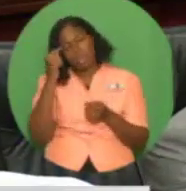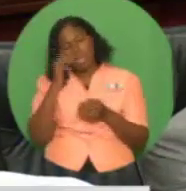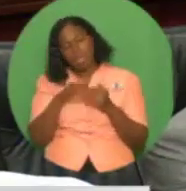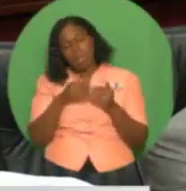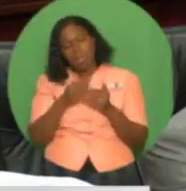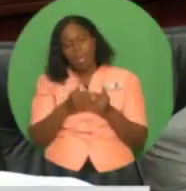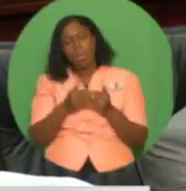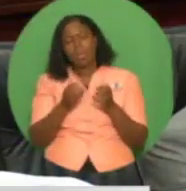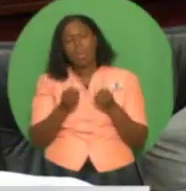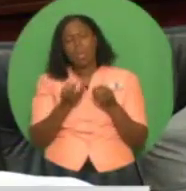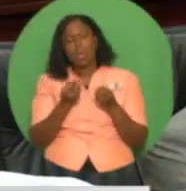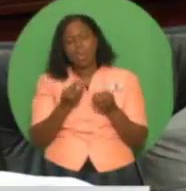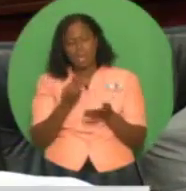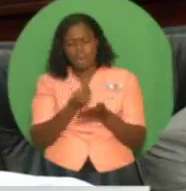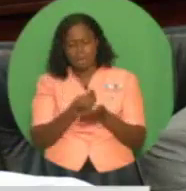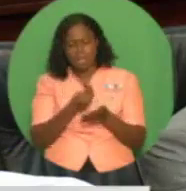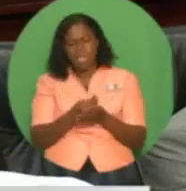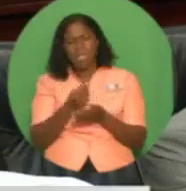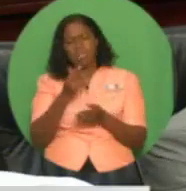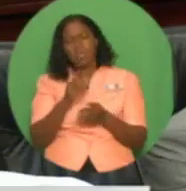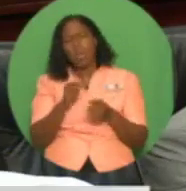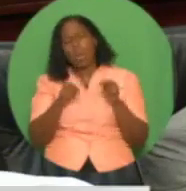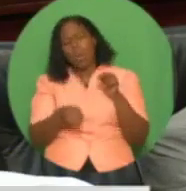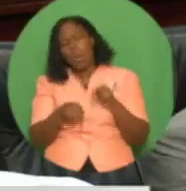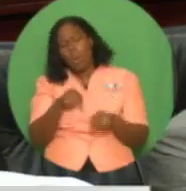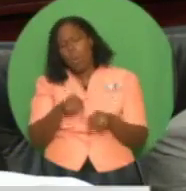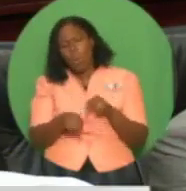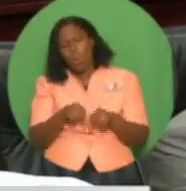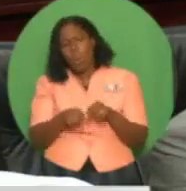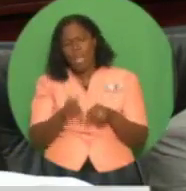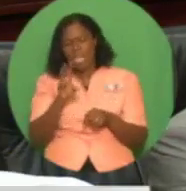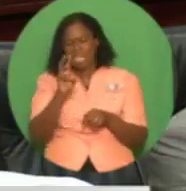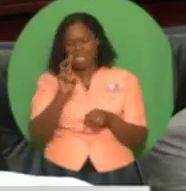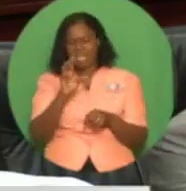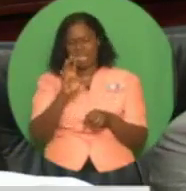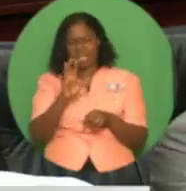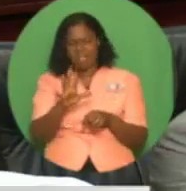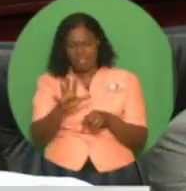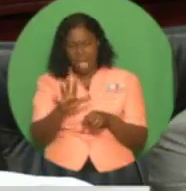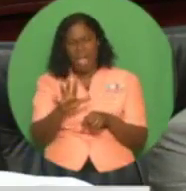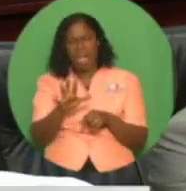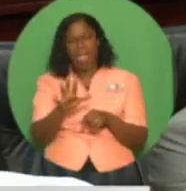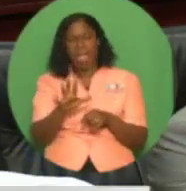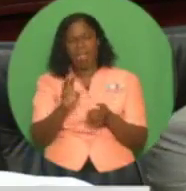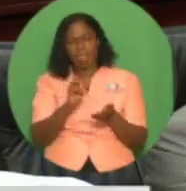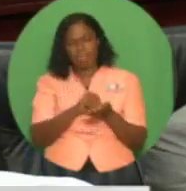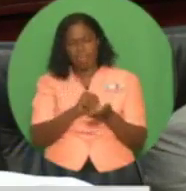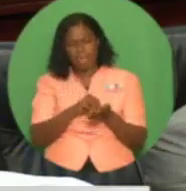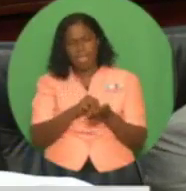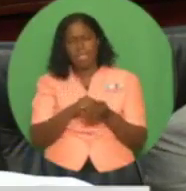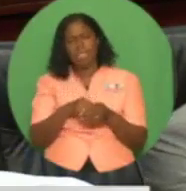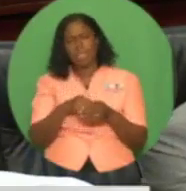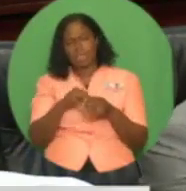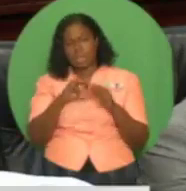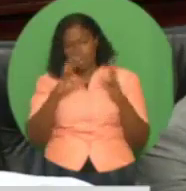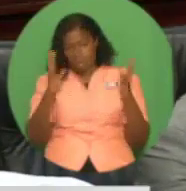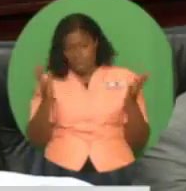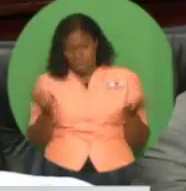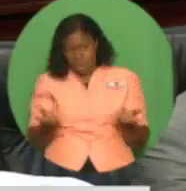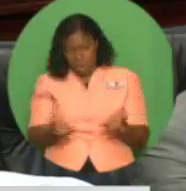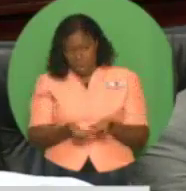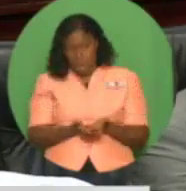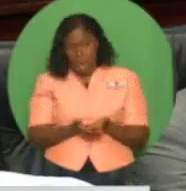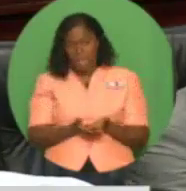U.S. $65 and a gas price of U.S. $2.75 per mm BTU. Our assume gas